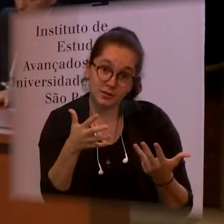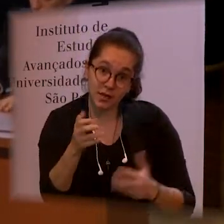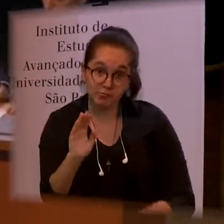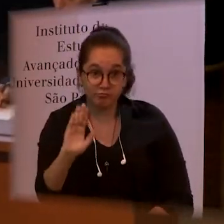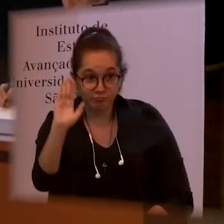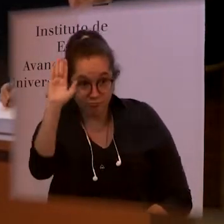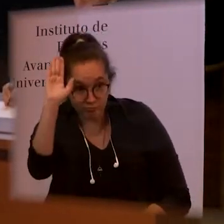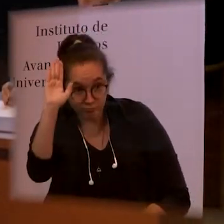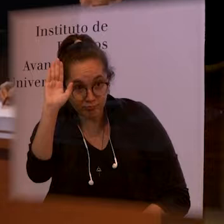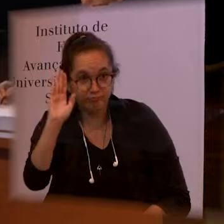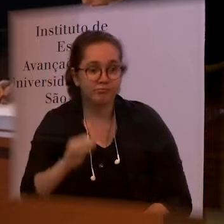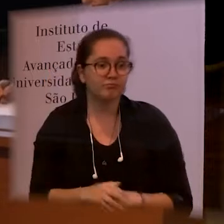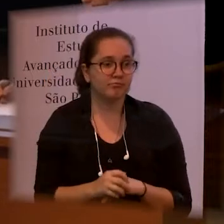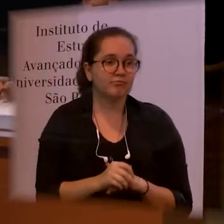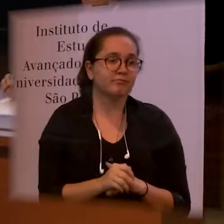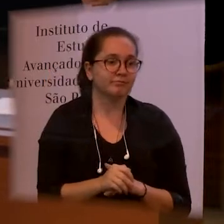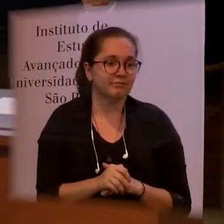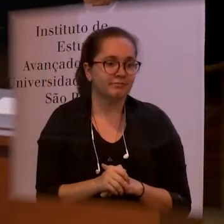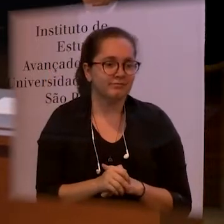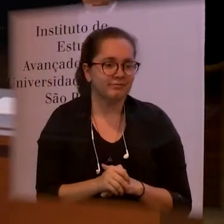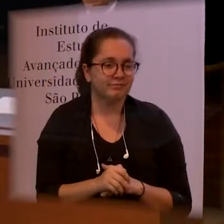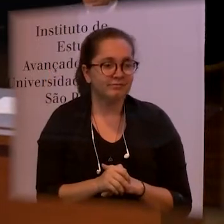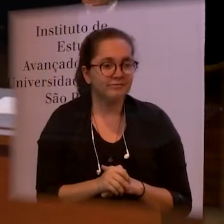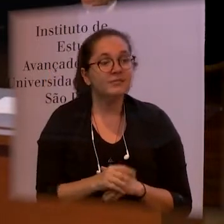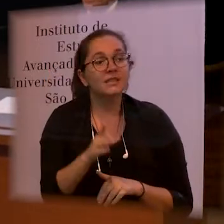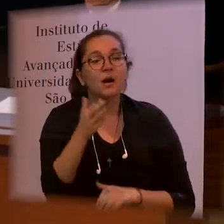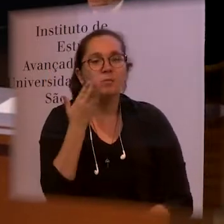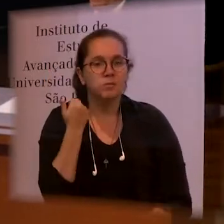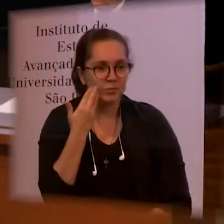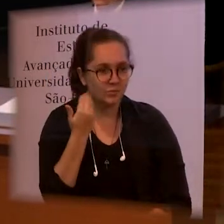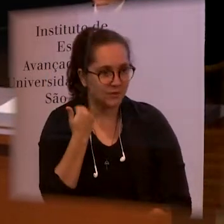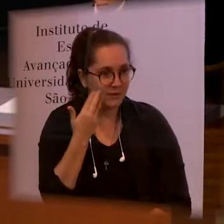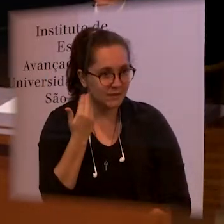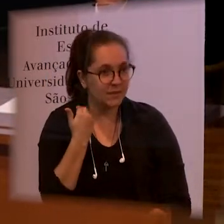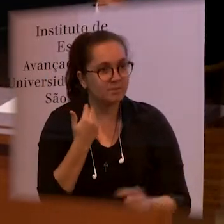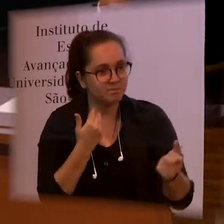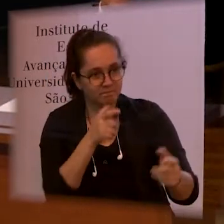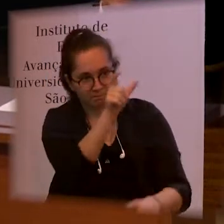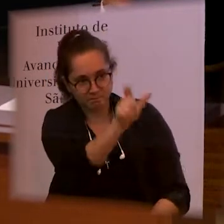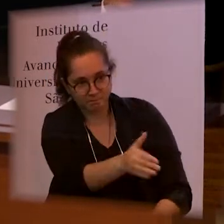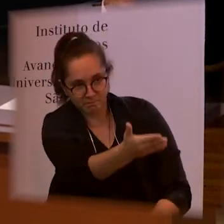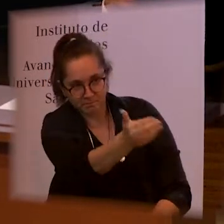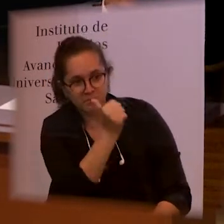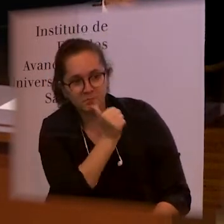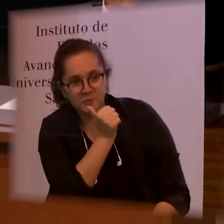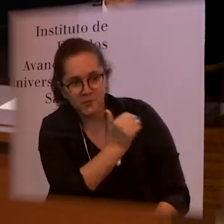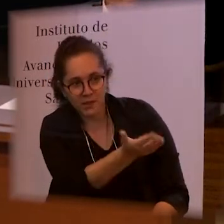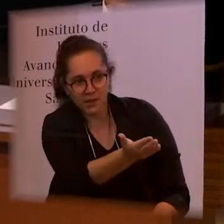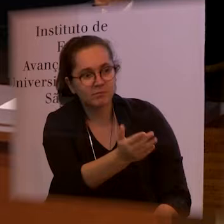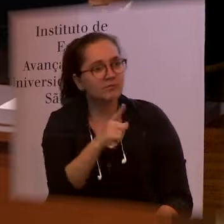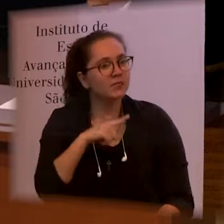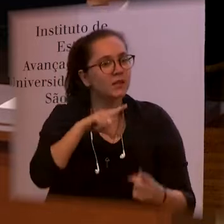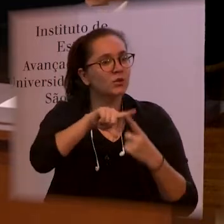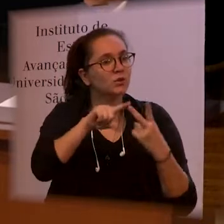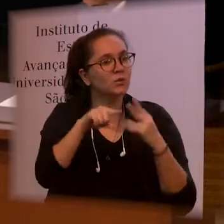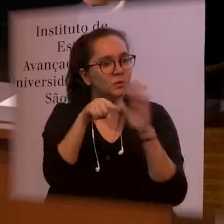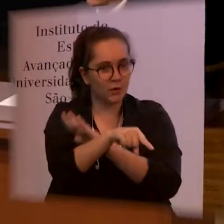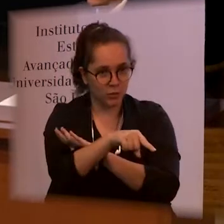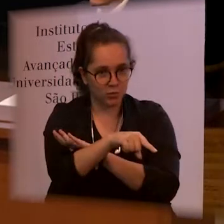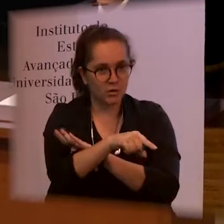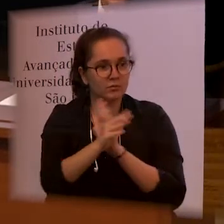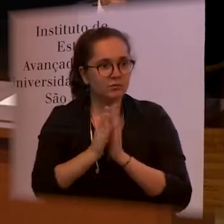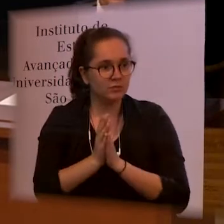If somebody would like to have any questions, please, because this is an incredible opportunity. clear we have